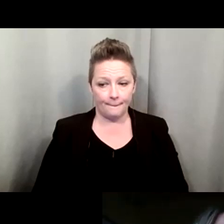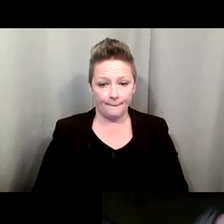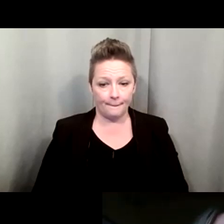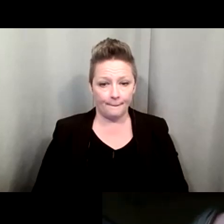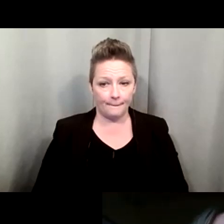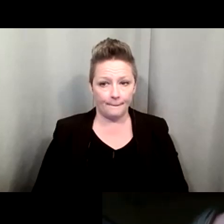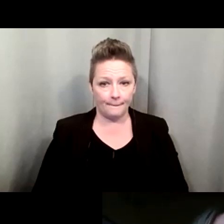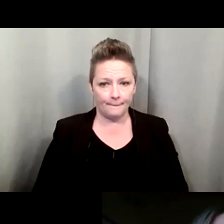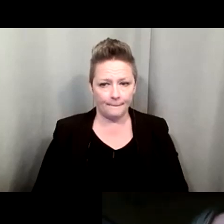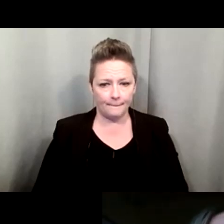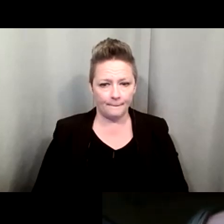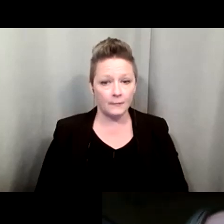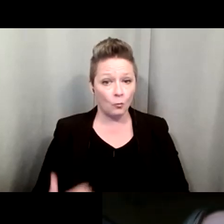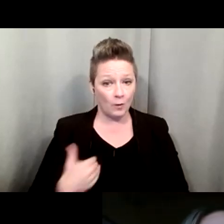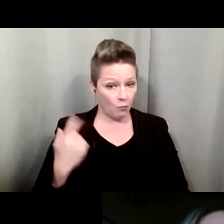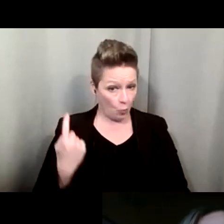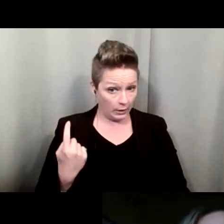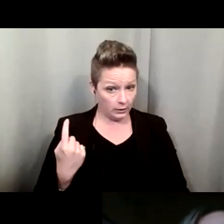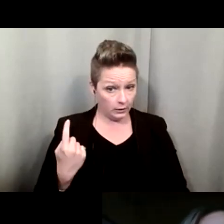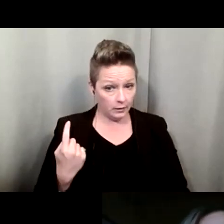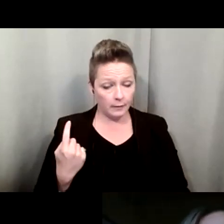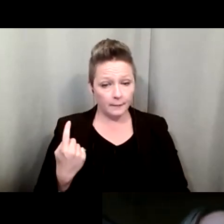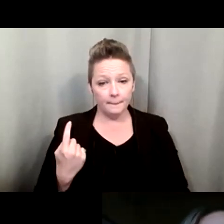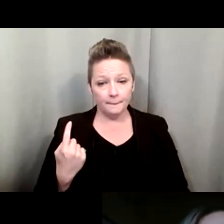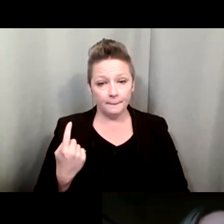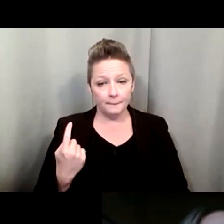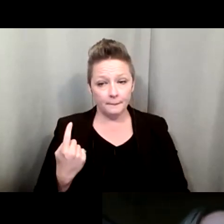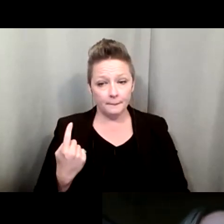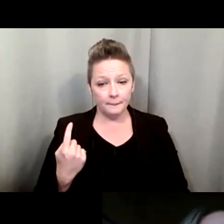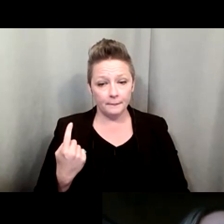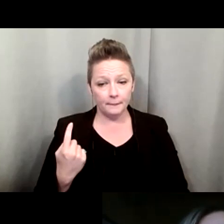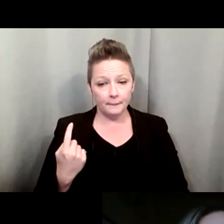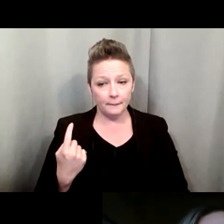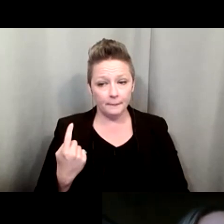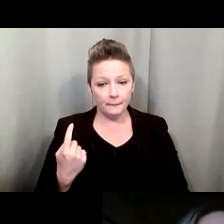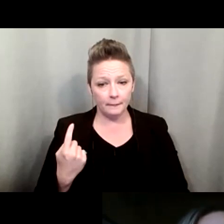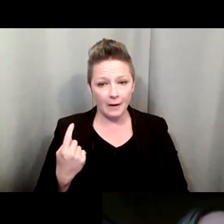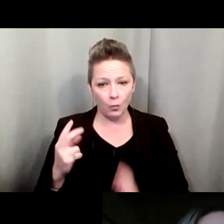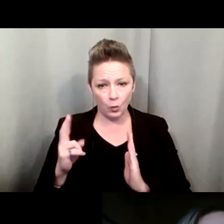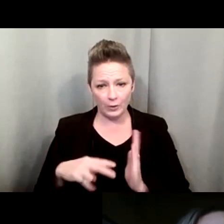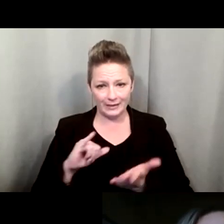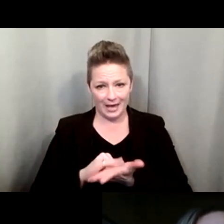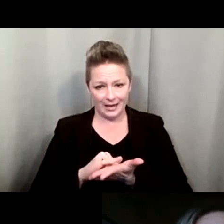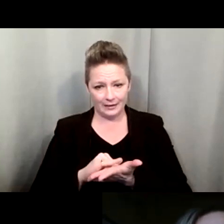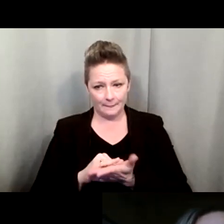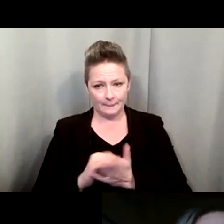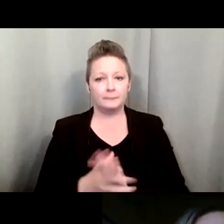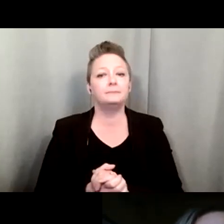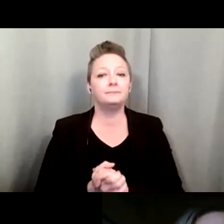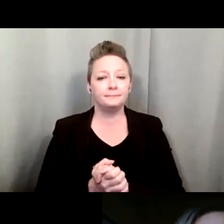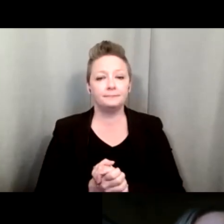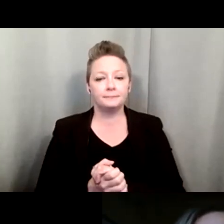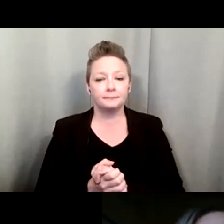And I did see that we had one question in already. So let me go ahead and read that for our panelists.